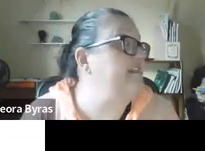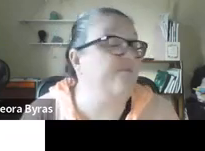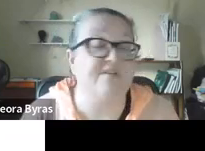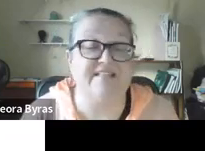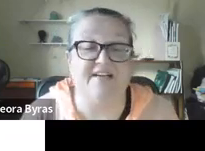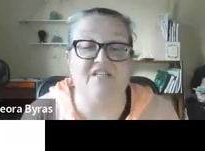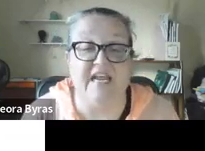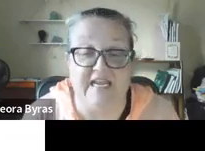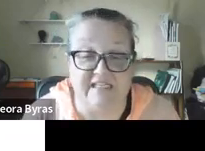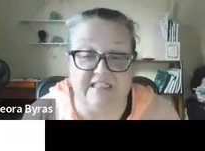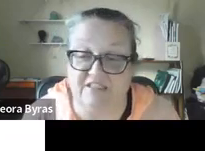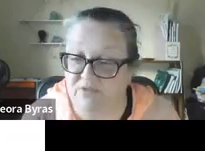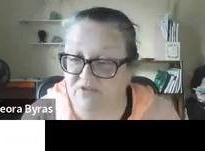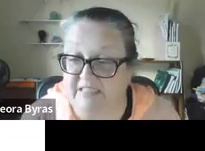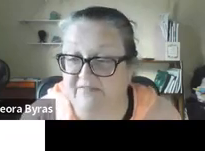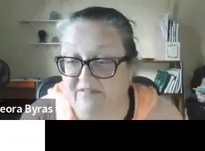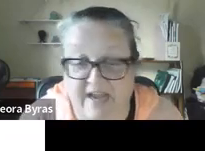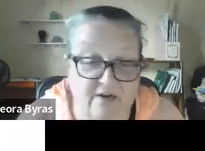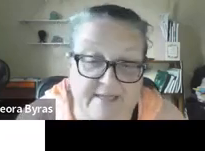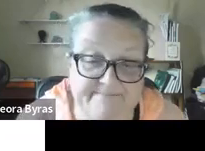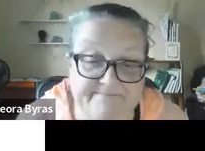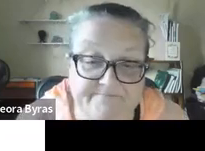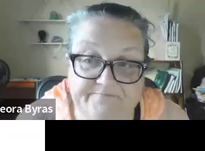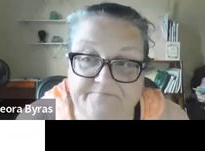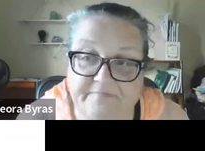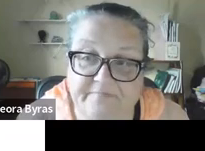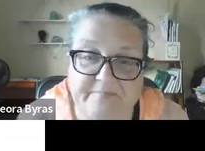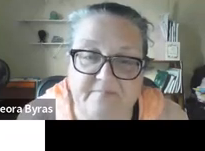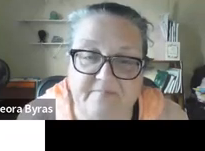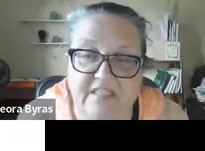going to finish things up with section eight, Least Restrictive Environment.